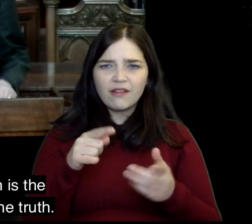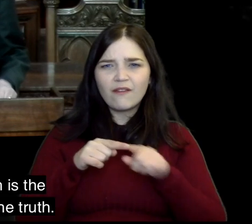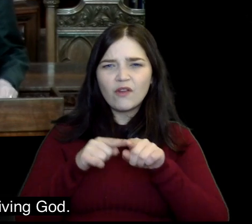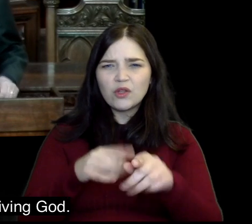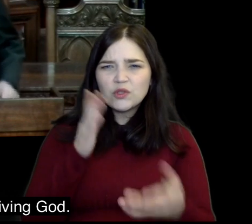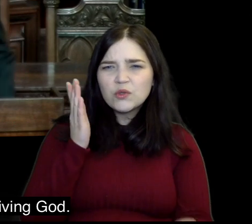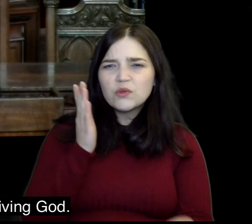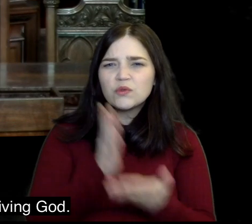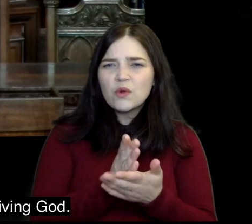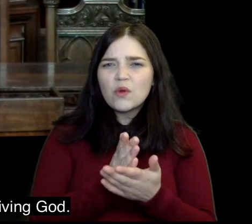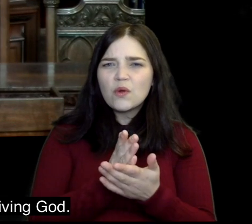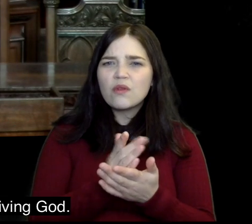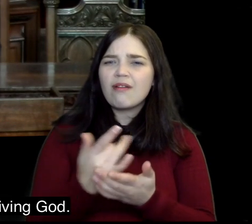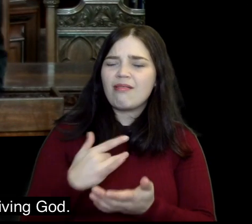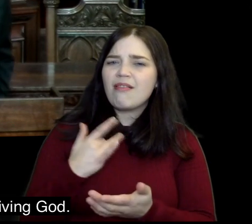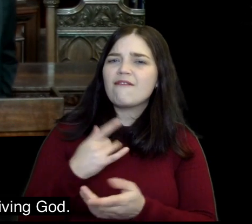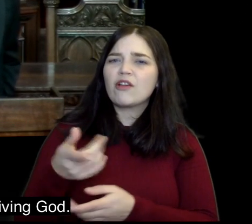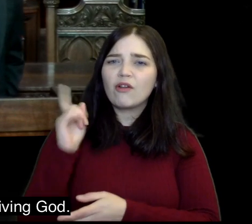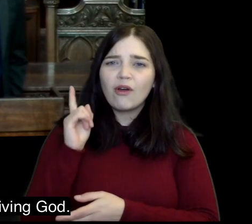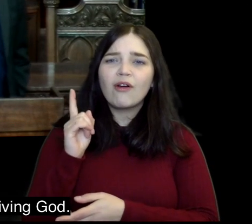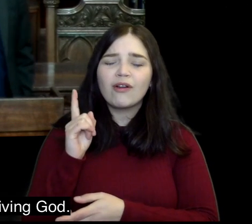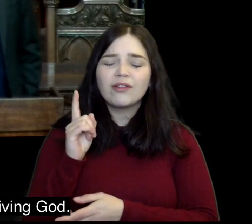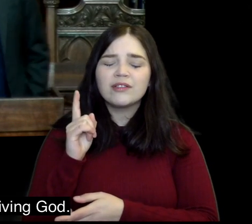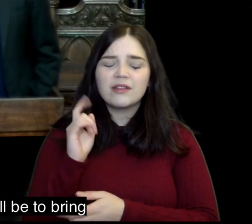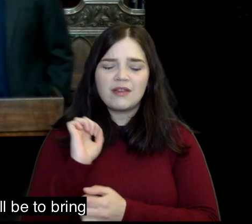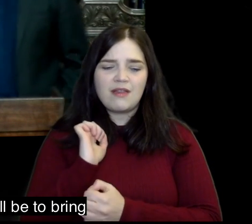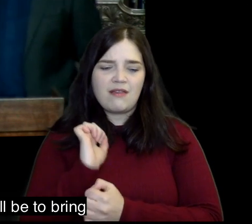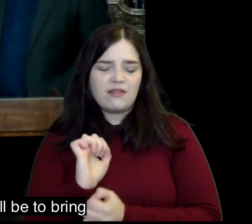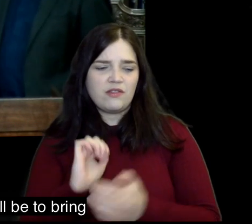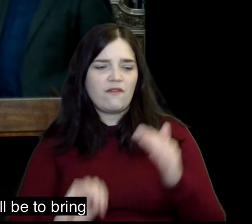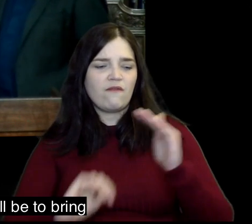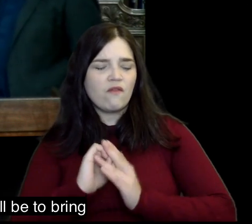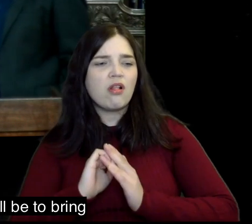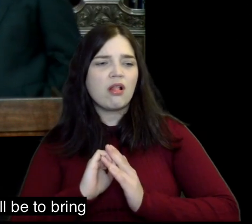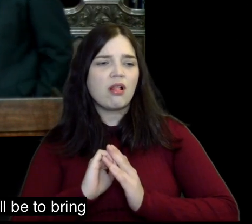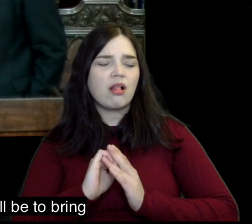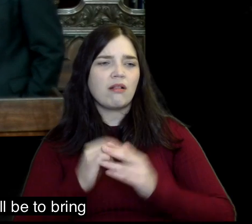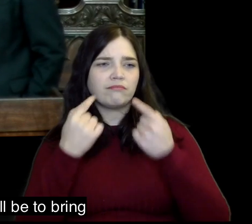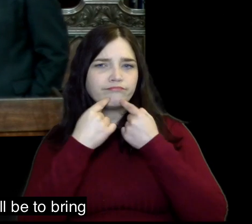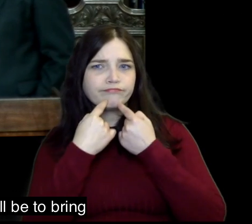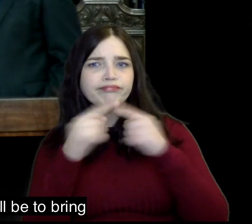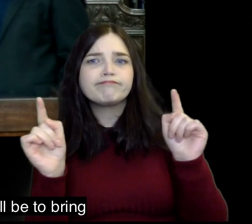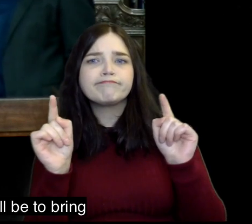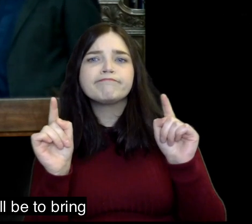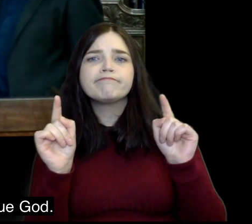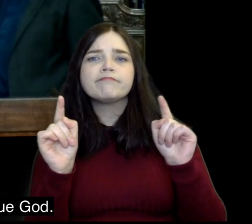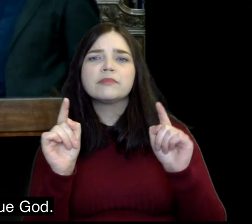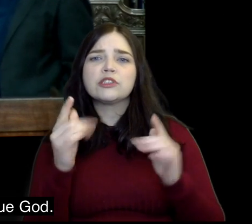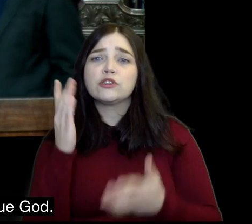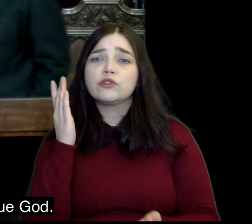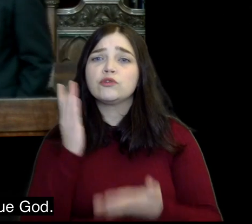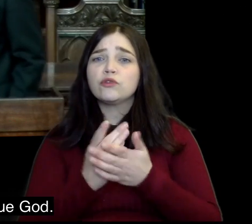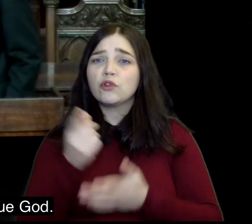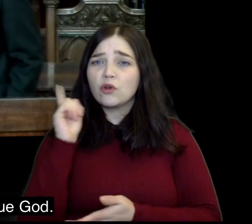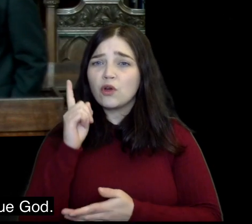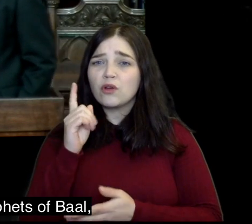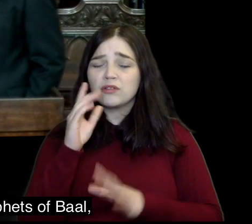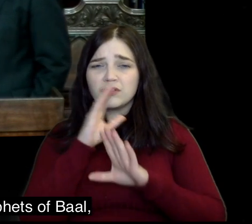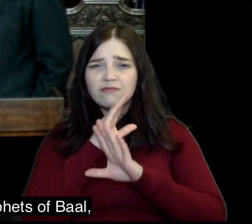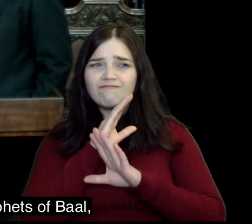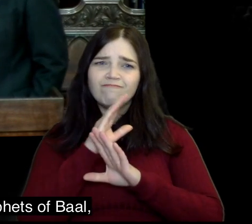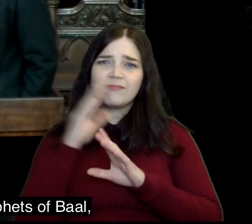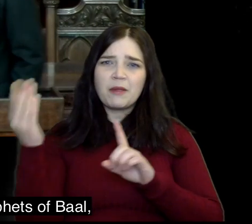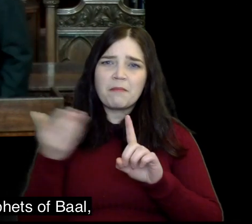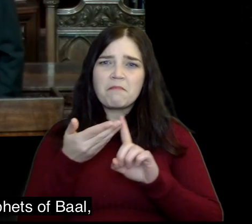Elijah is the one who follows the truth he follows the true living God his whole message will be to bring